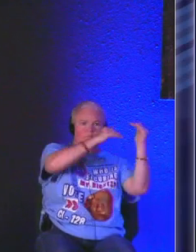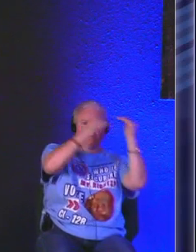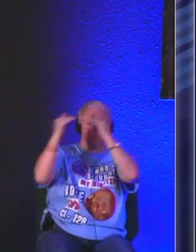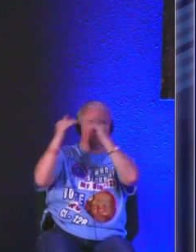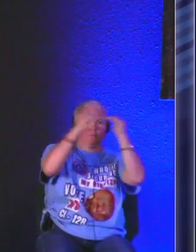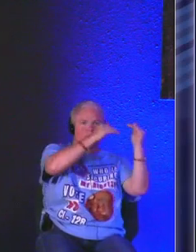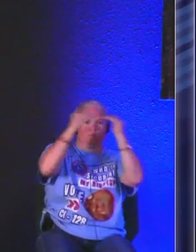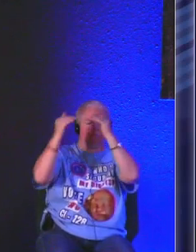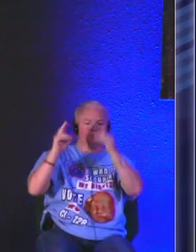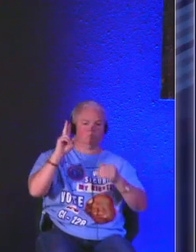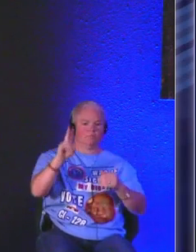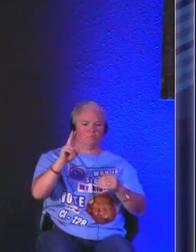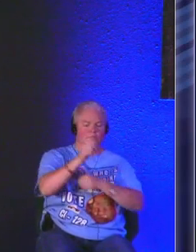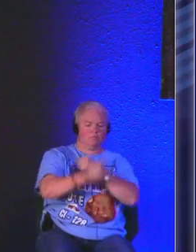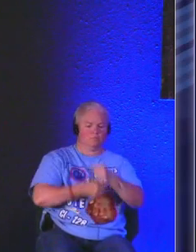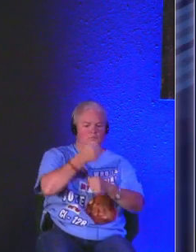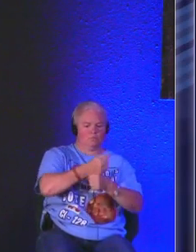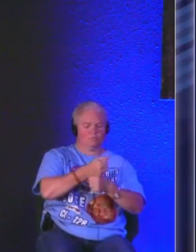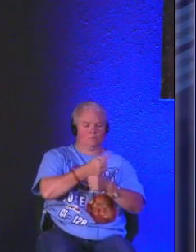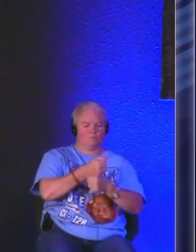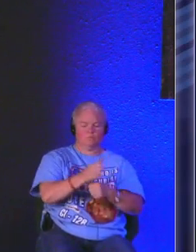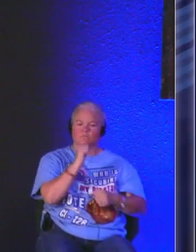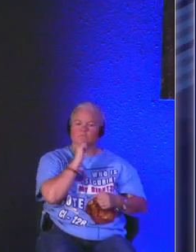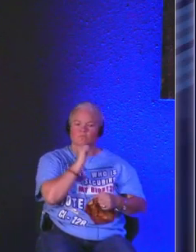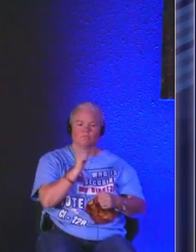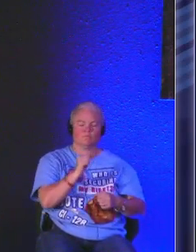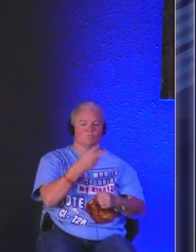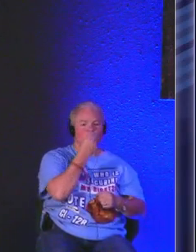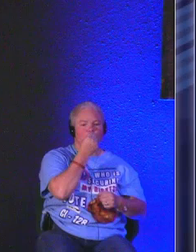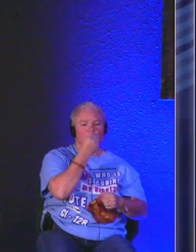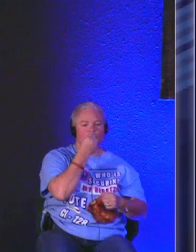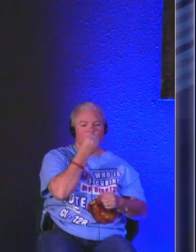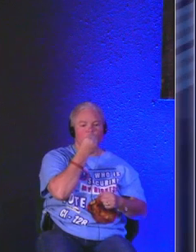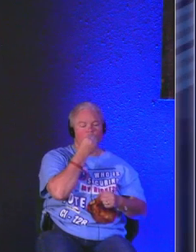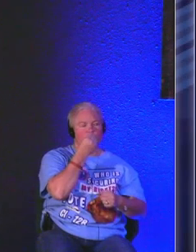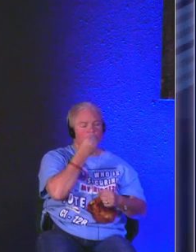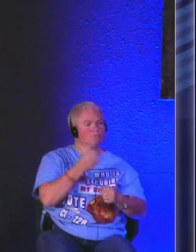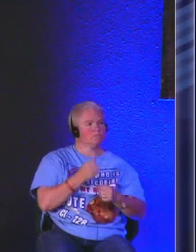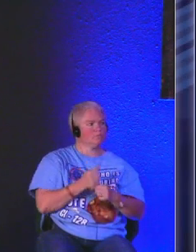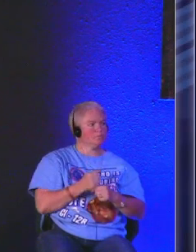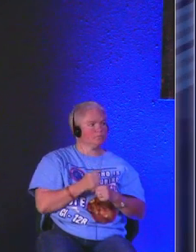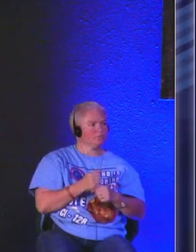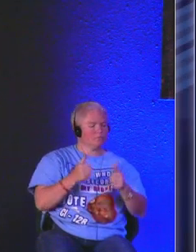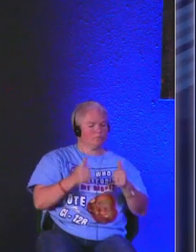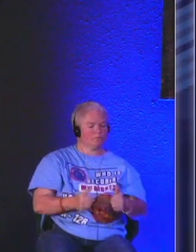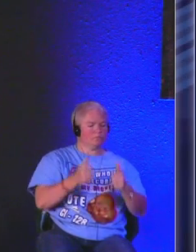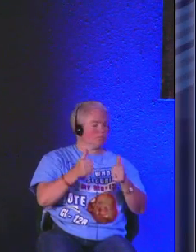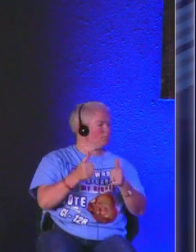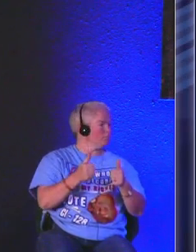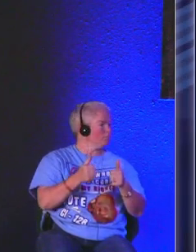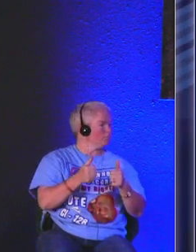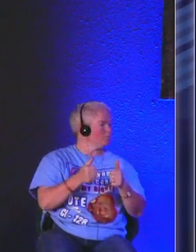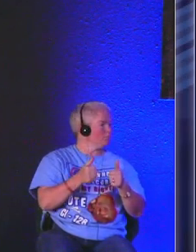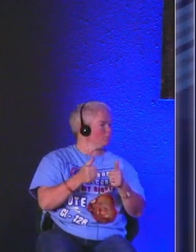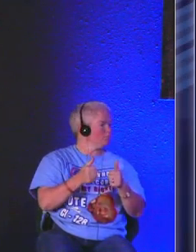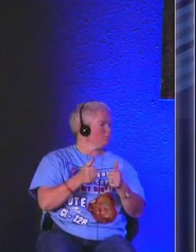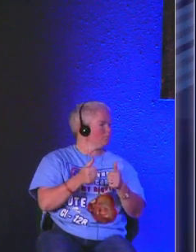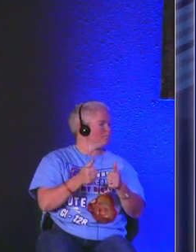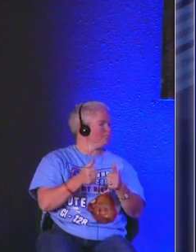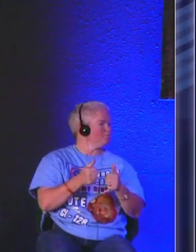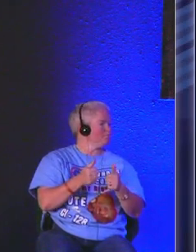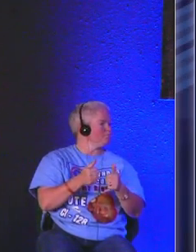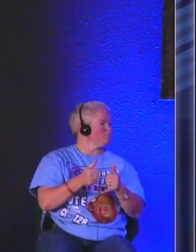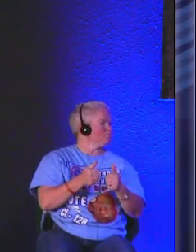on in two parts of the world and famines and things like that and we are living in tumultuous